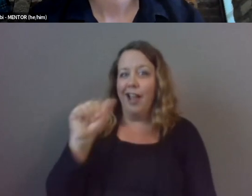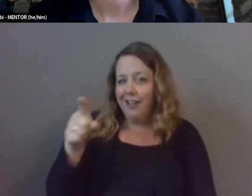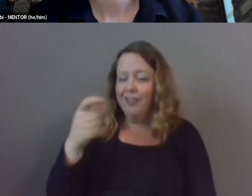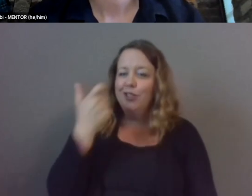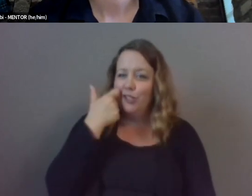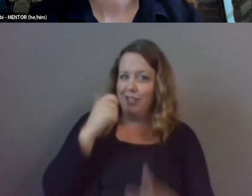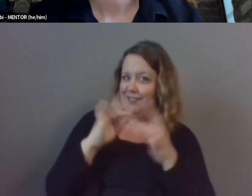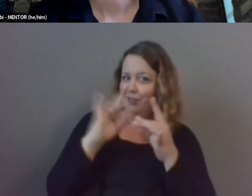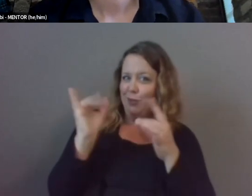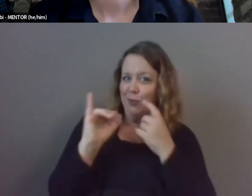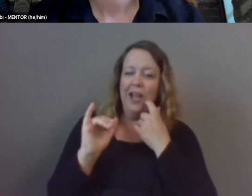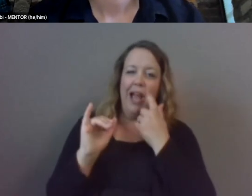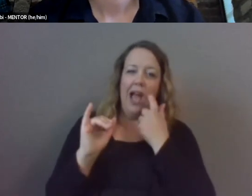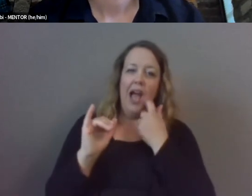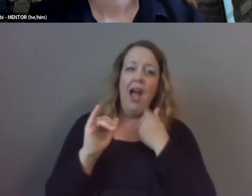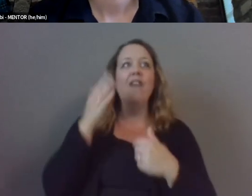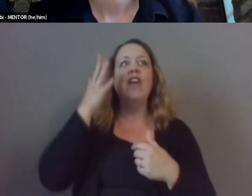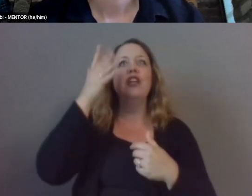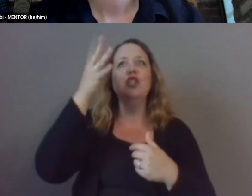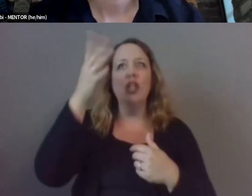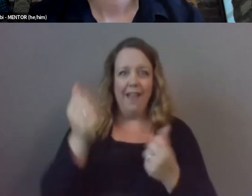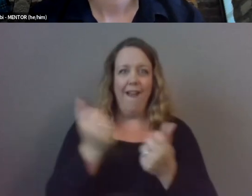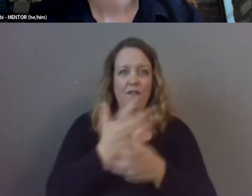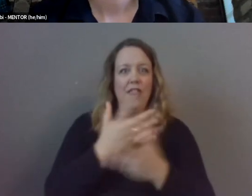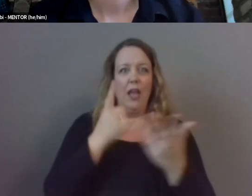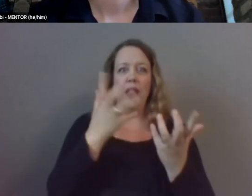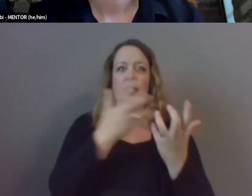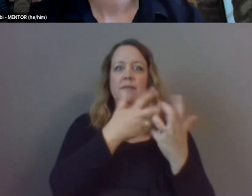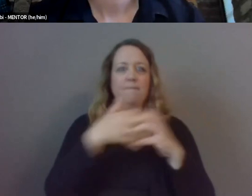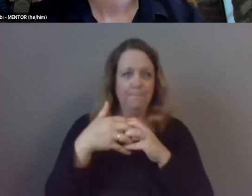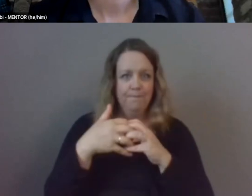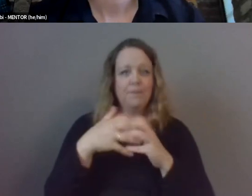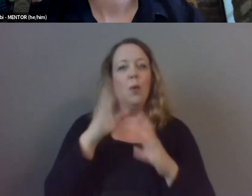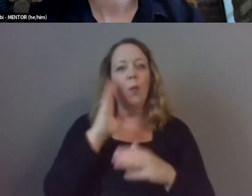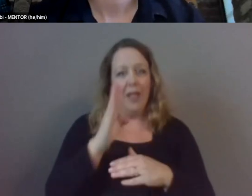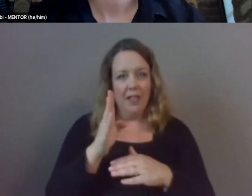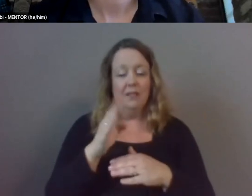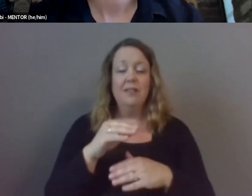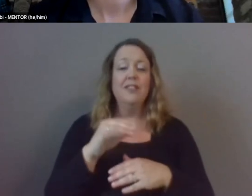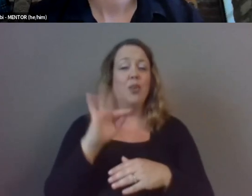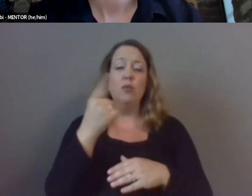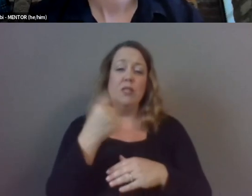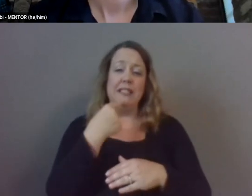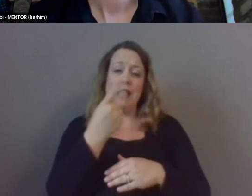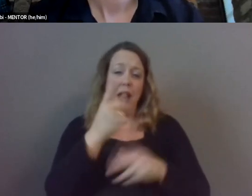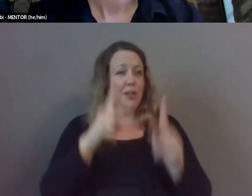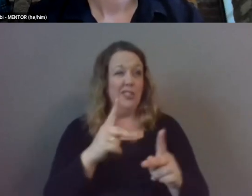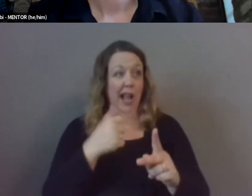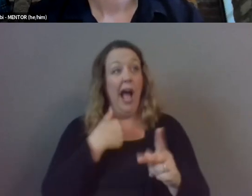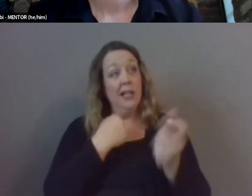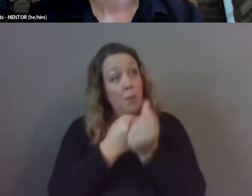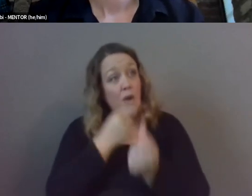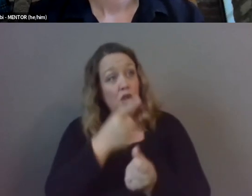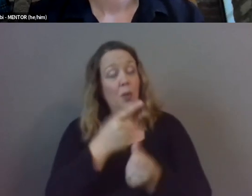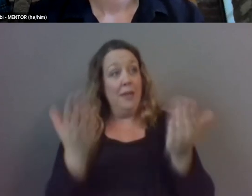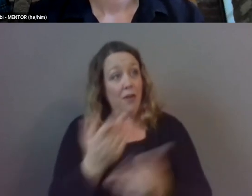eventually things are gonna click and if you can just tell the person that you support them and that you're there for them sometimes